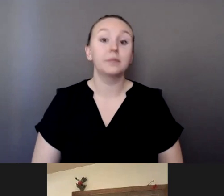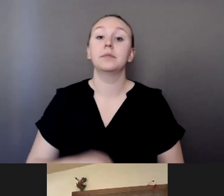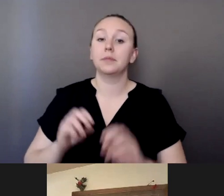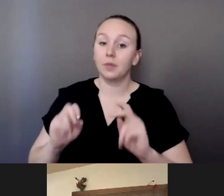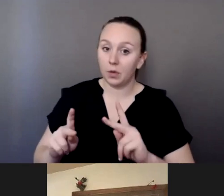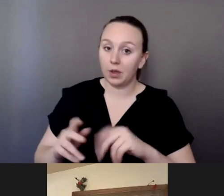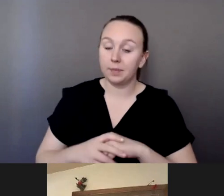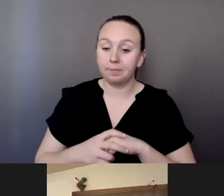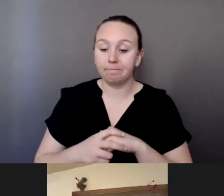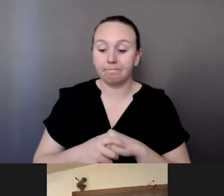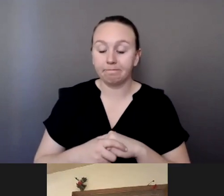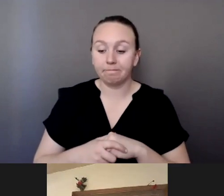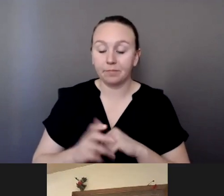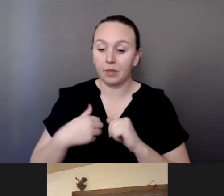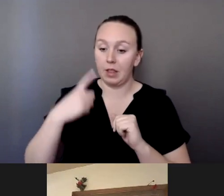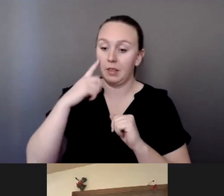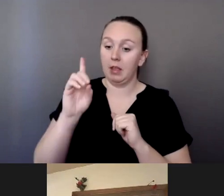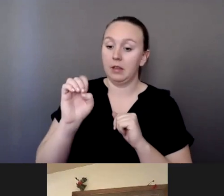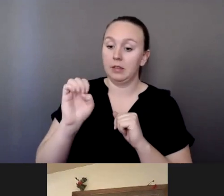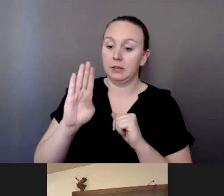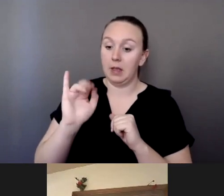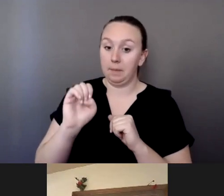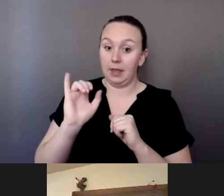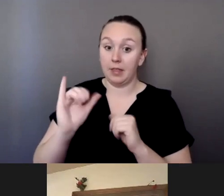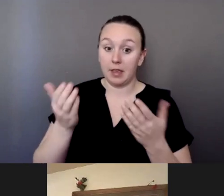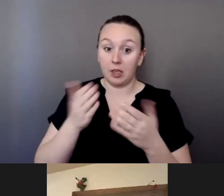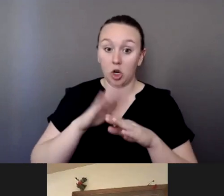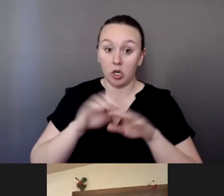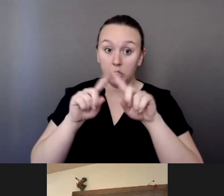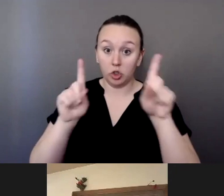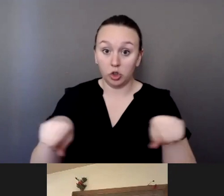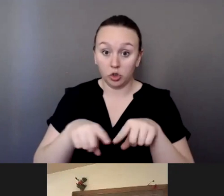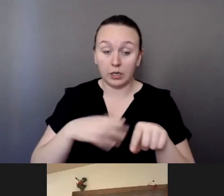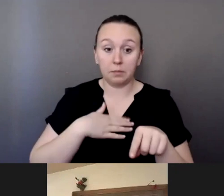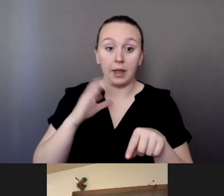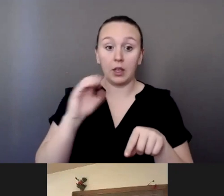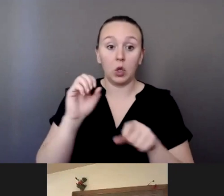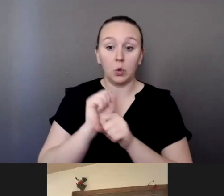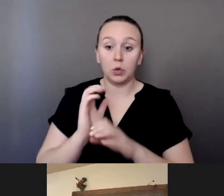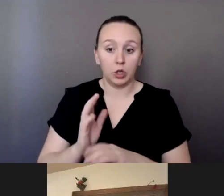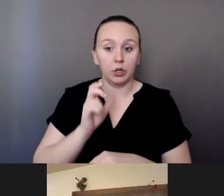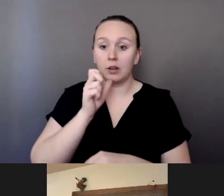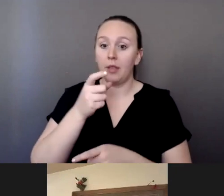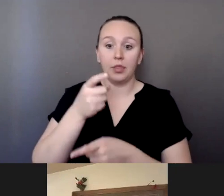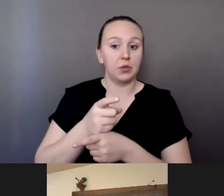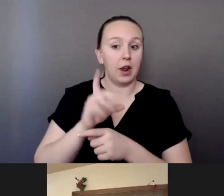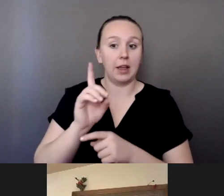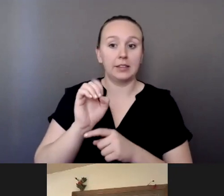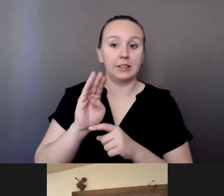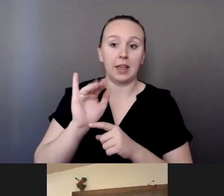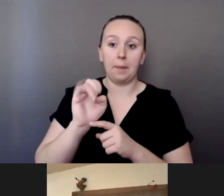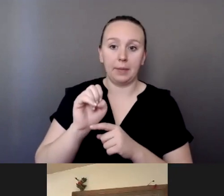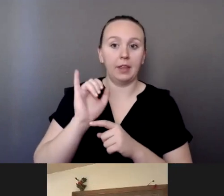Okay. I think the Debbie that is on the screen is my coworker and not the right Debbie that needs to be